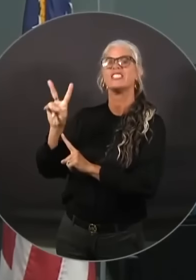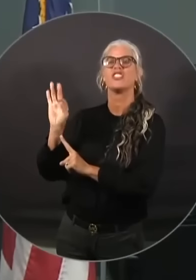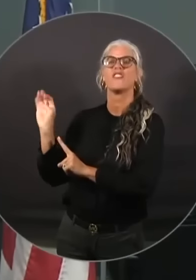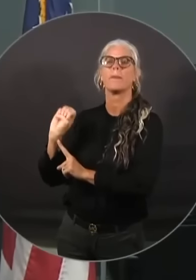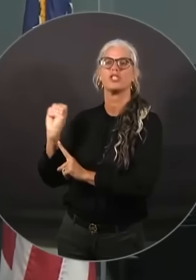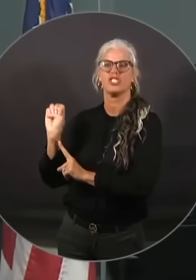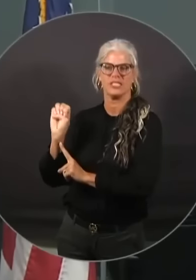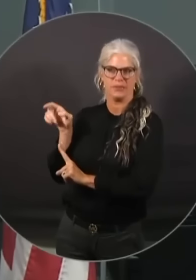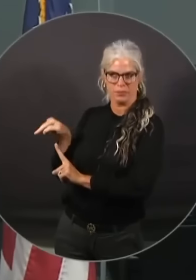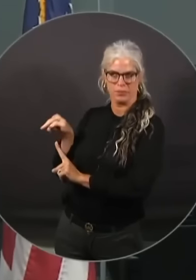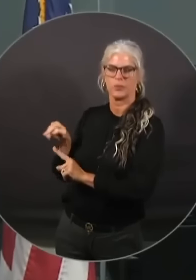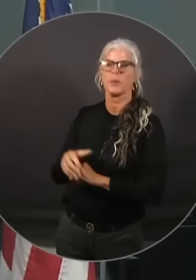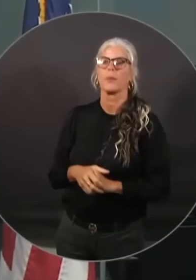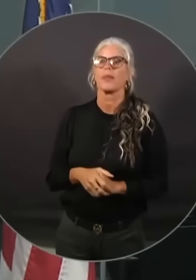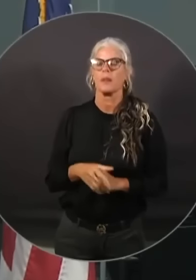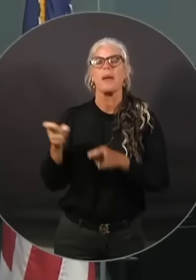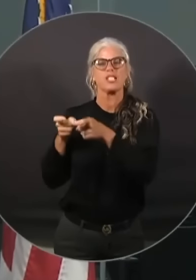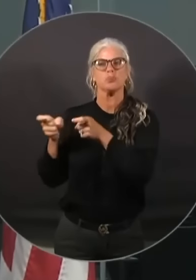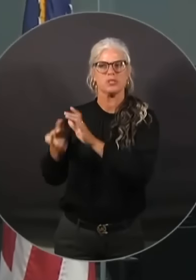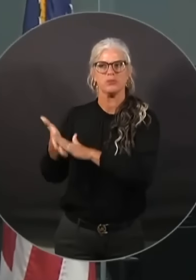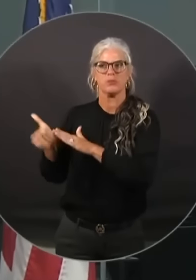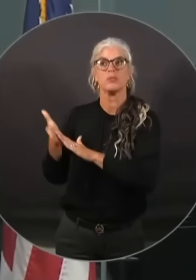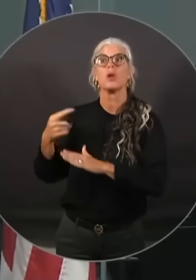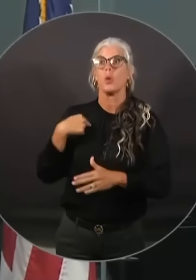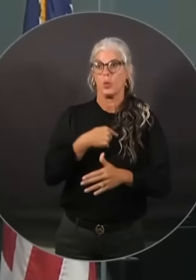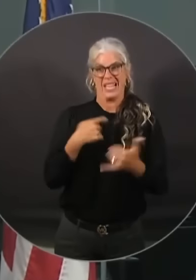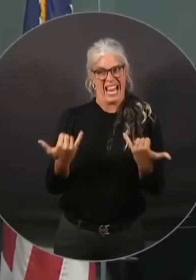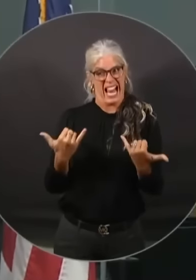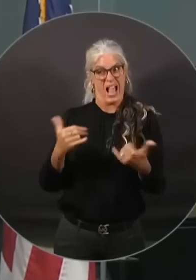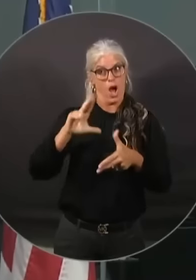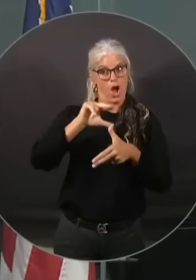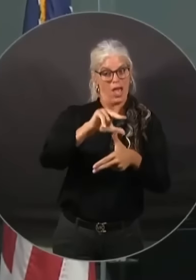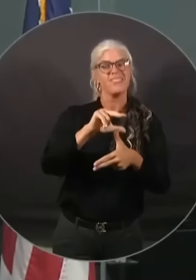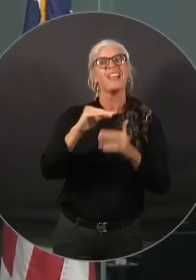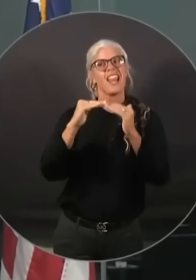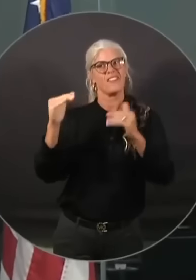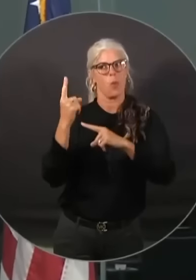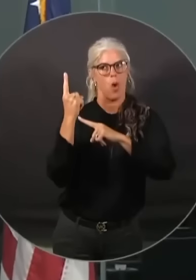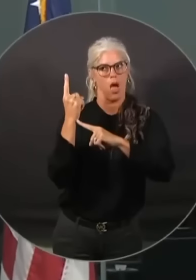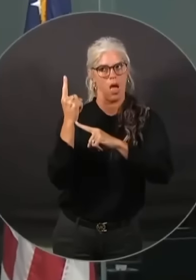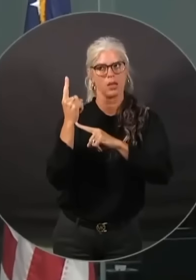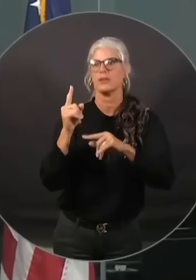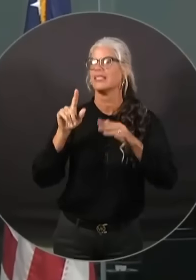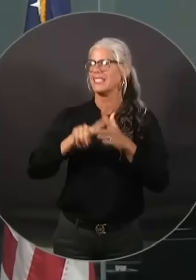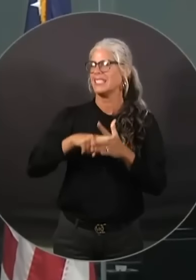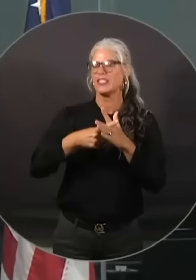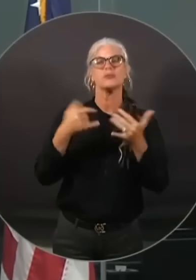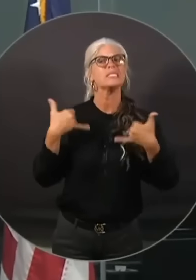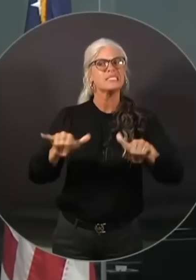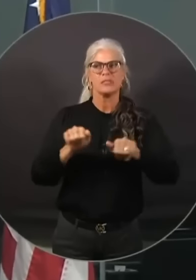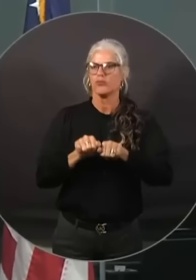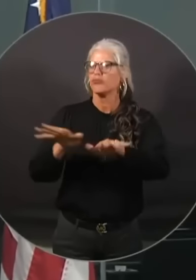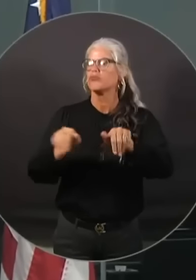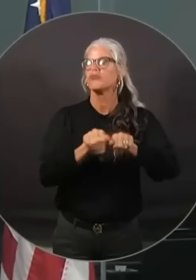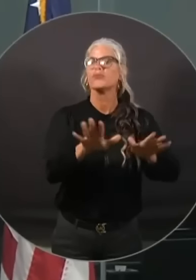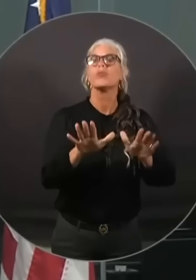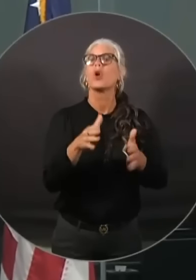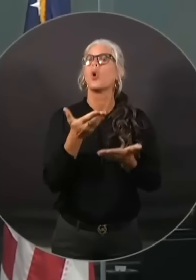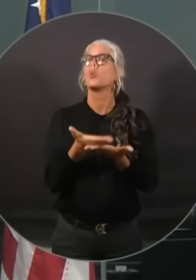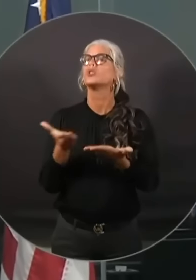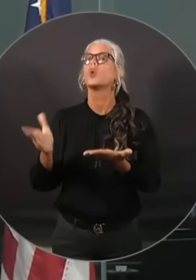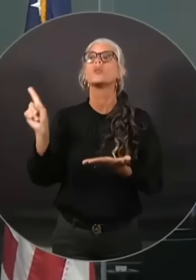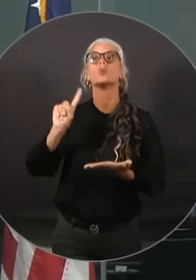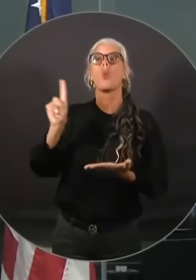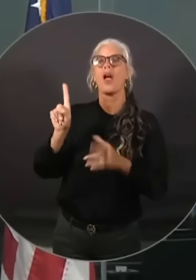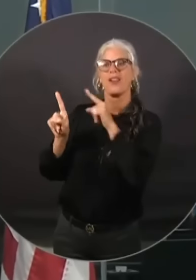We are still at a Level 1 activation. We continue to utilize all available resources of the State Emergency Response Team to